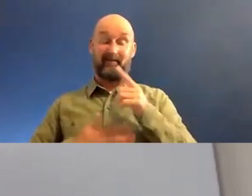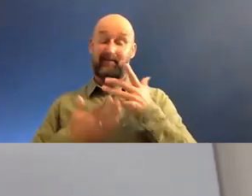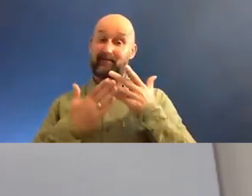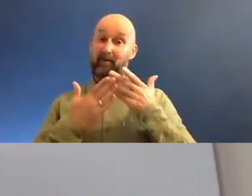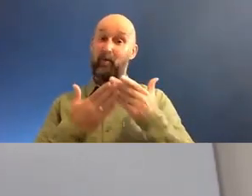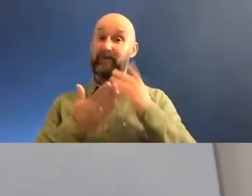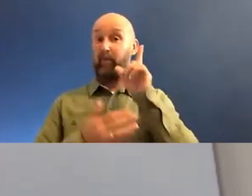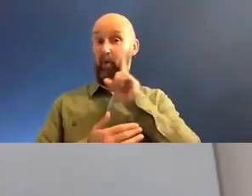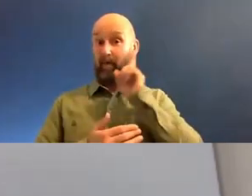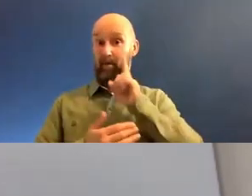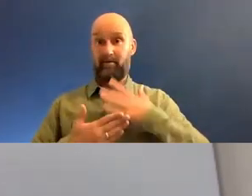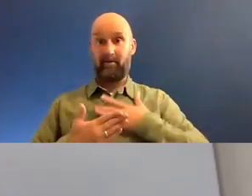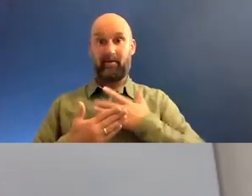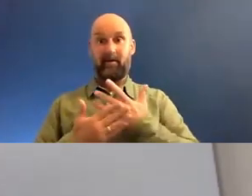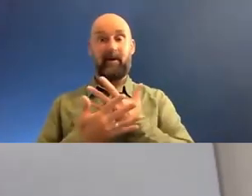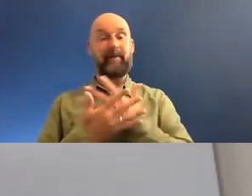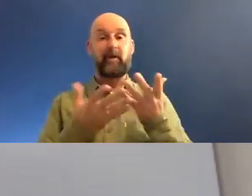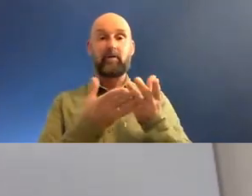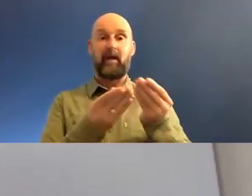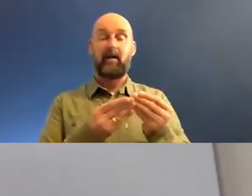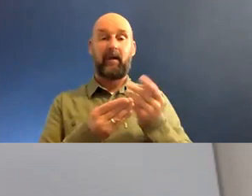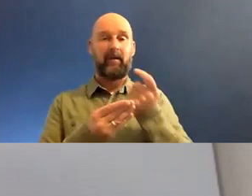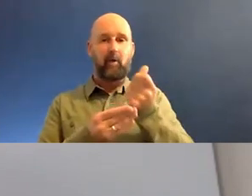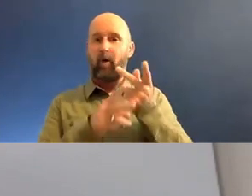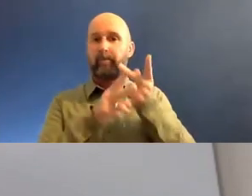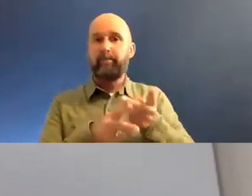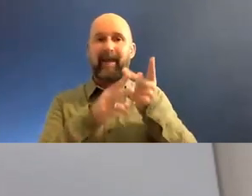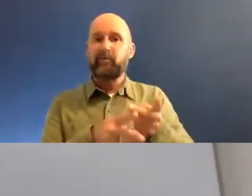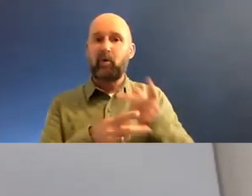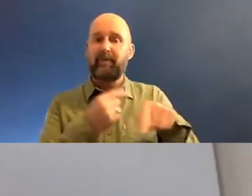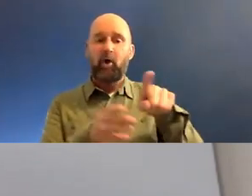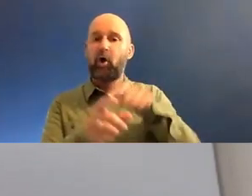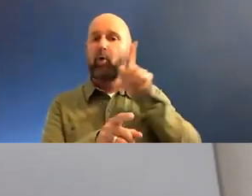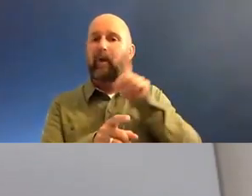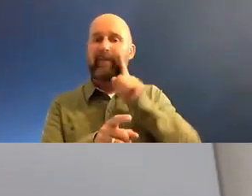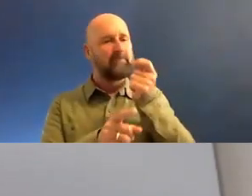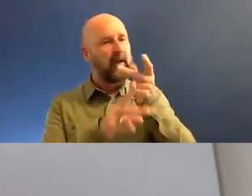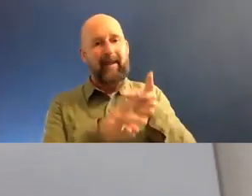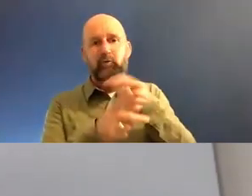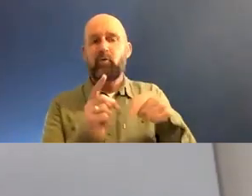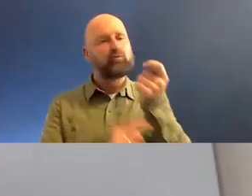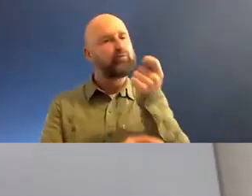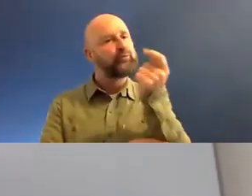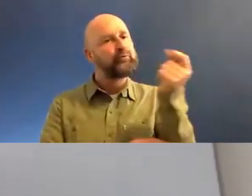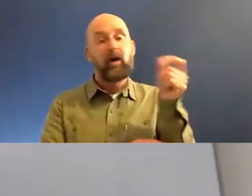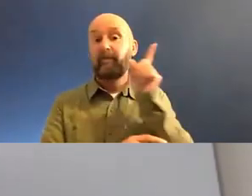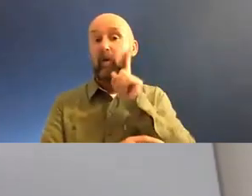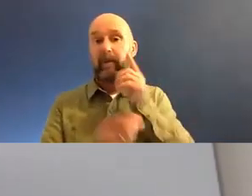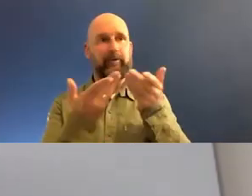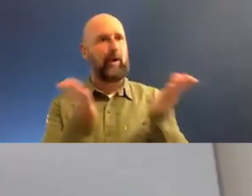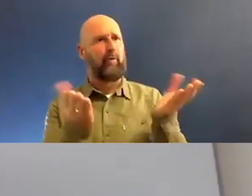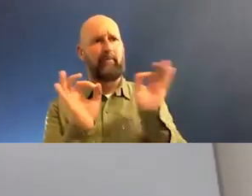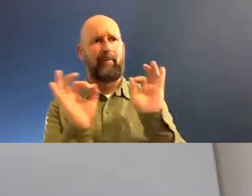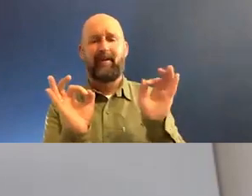feel like there is a lot of absence of mentorship for, uh, young women or women more generally. And I would love to see